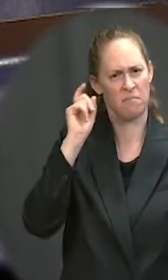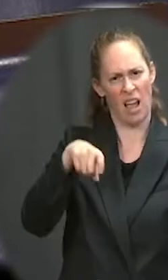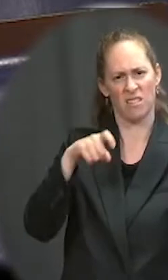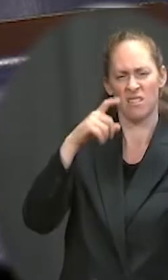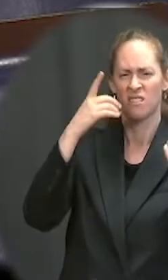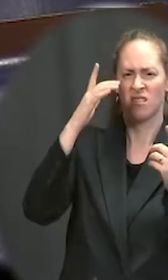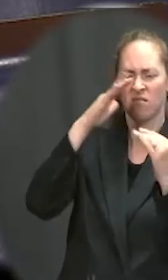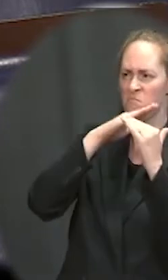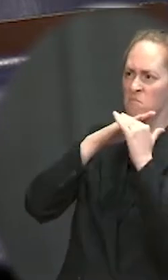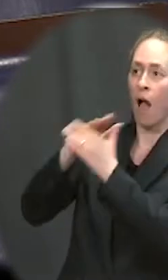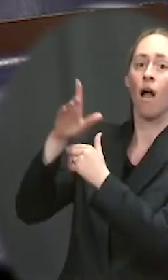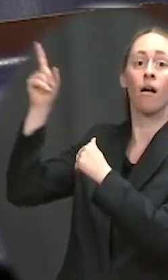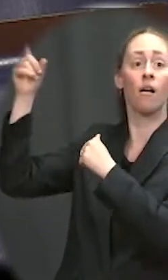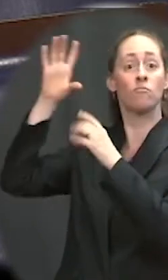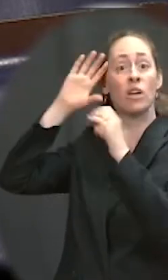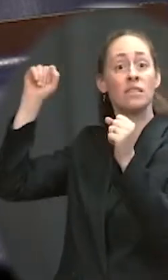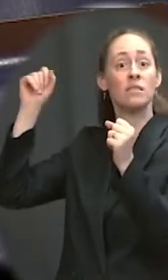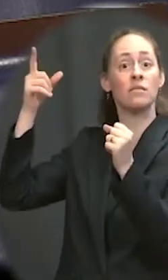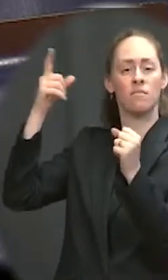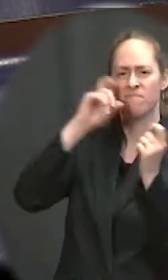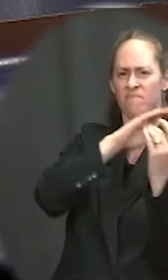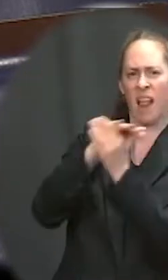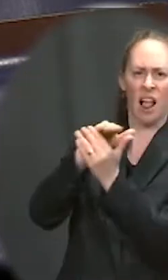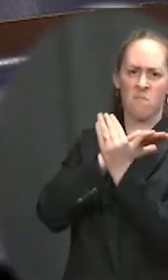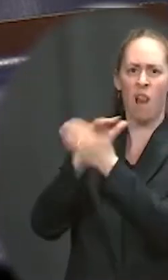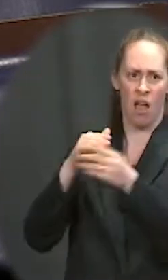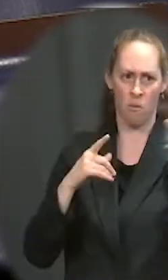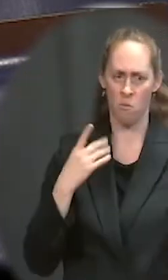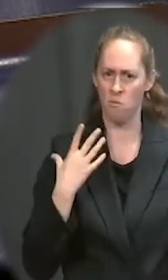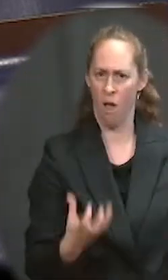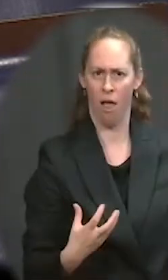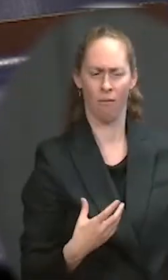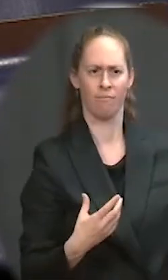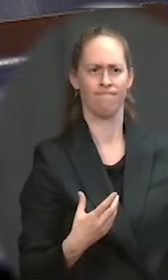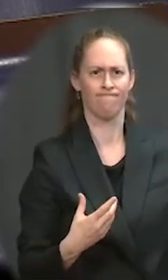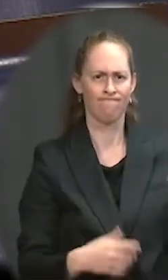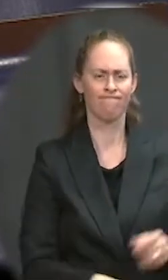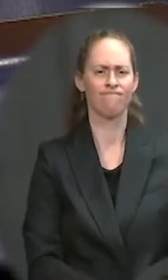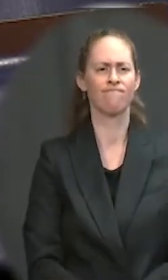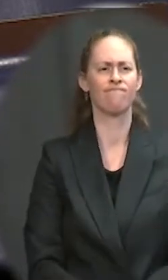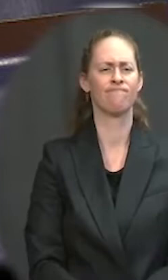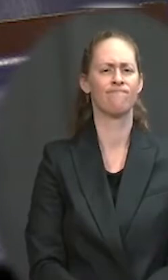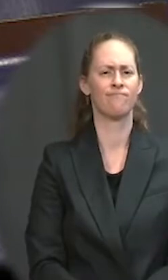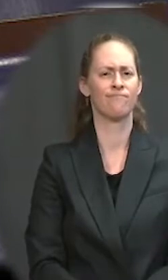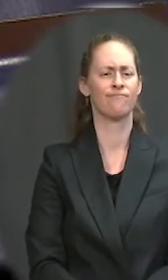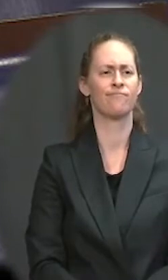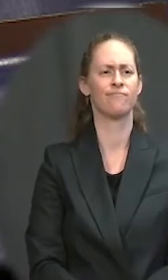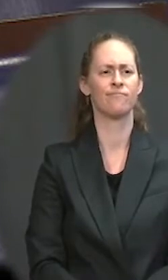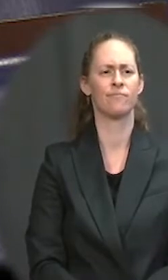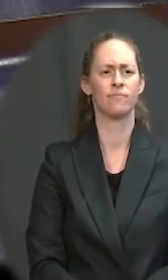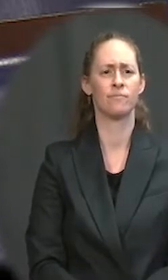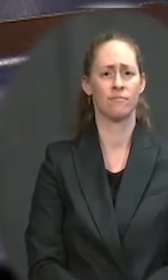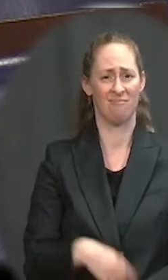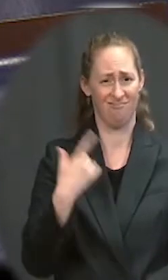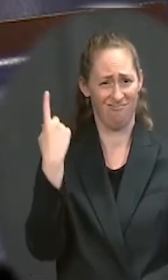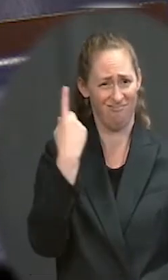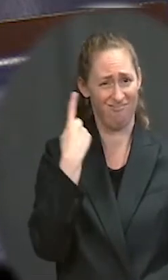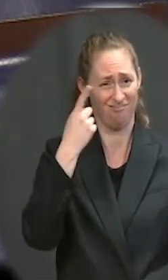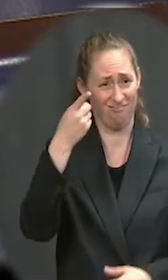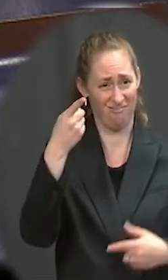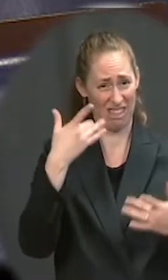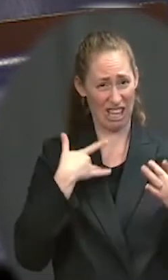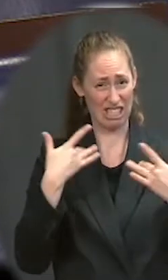unity within his caucus from Susan Collins to Ted Cruz. Are you concerned that it will be difficult to work with